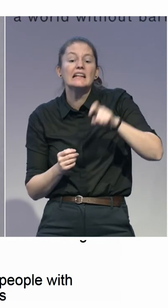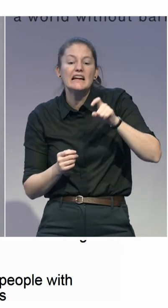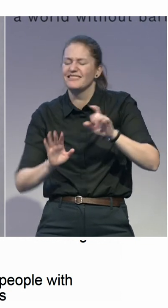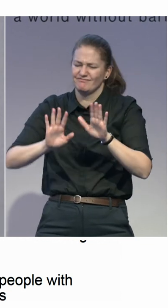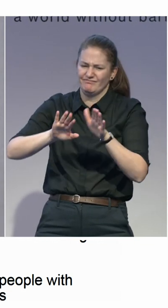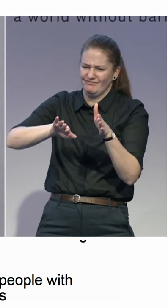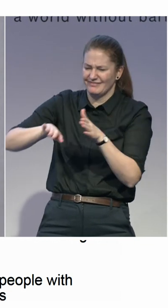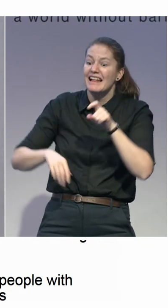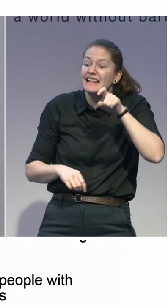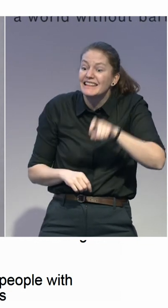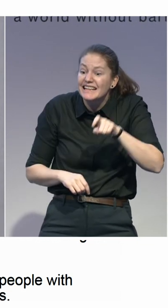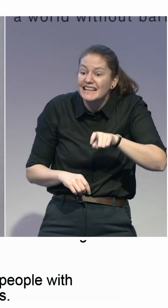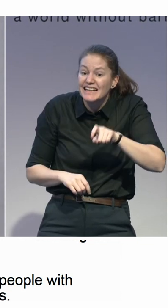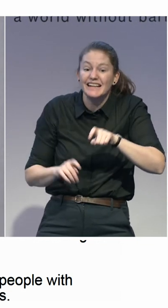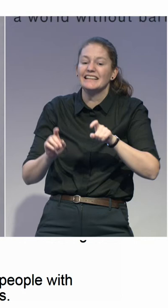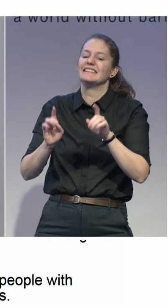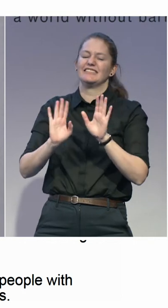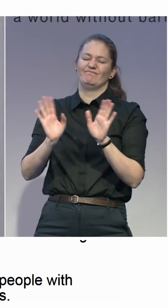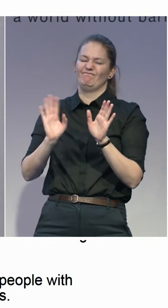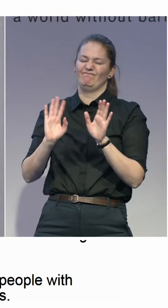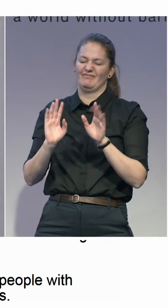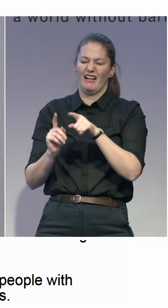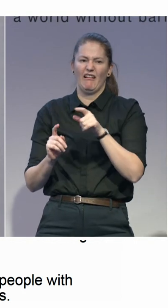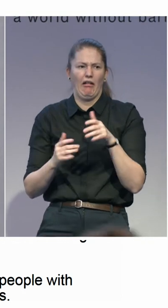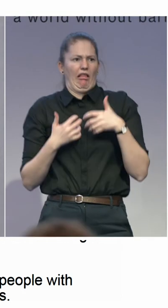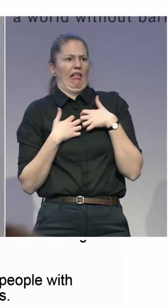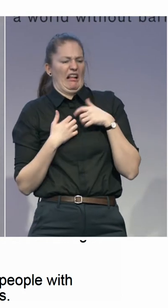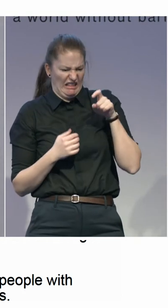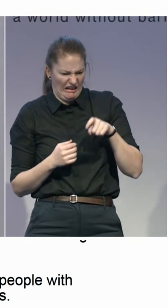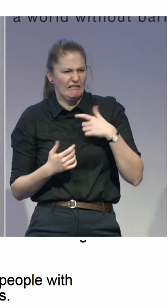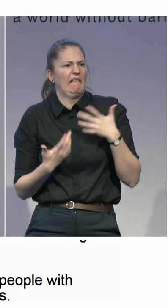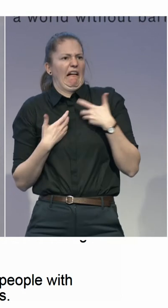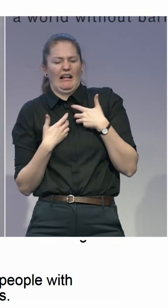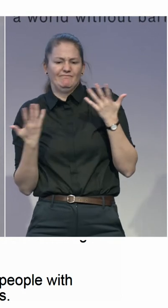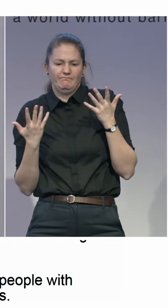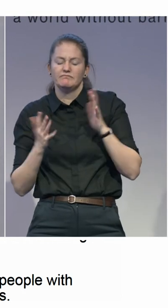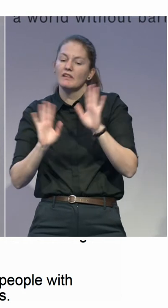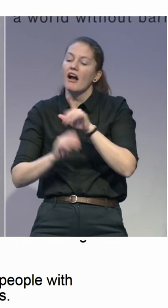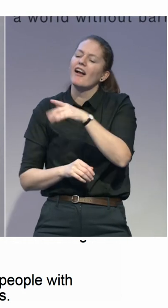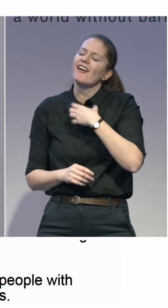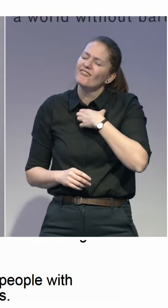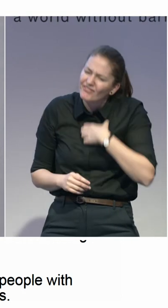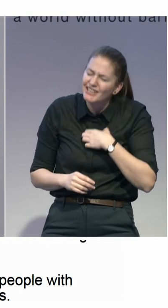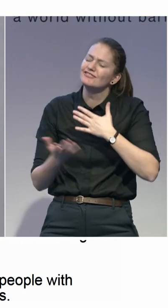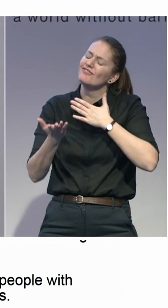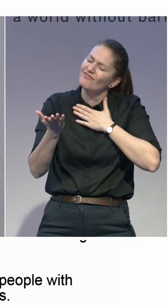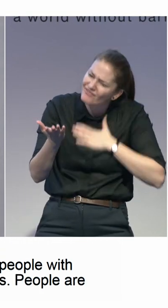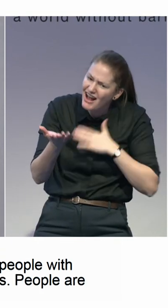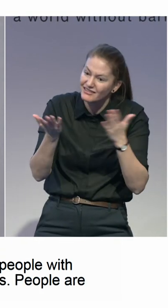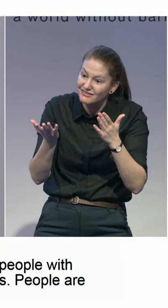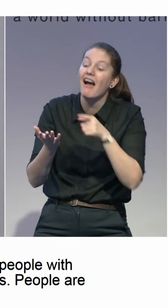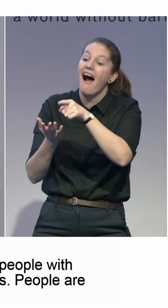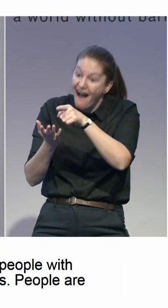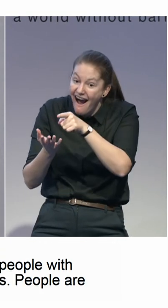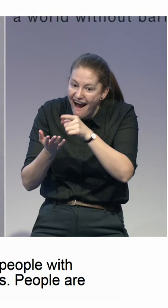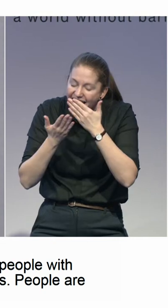actually requires people to think out of the box and to think big and have bigger dreams and bigger wishes instead of what do I need, but